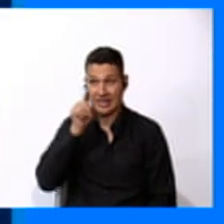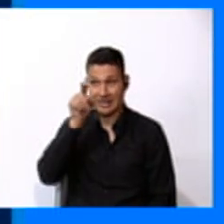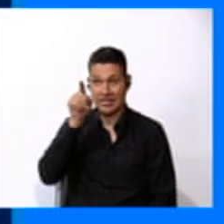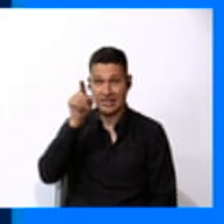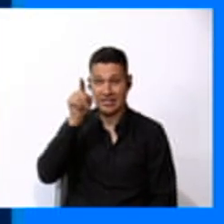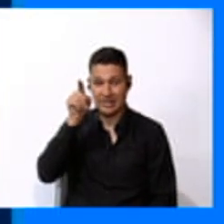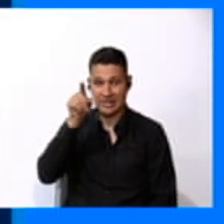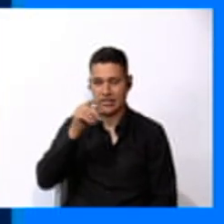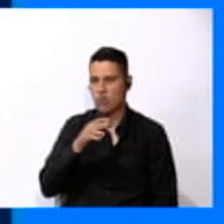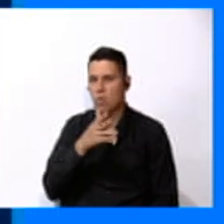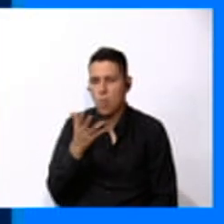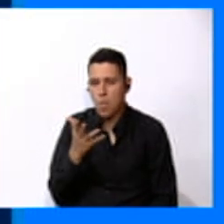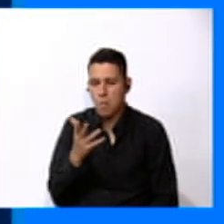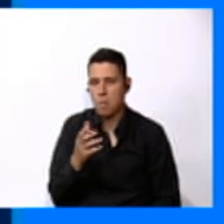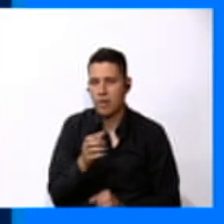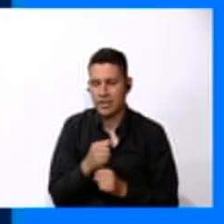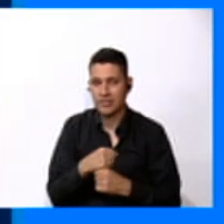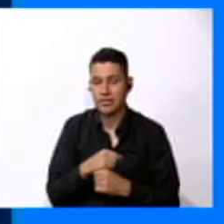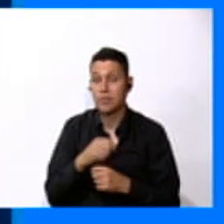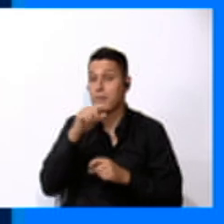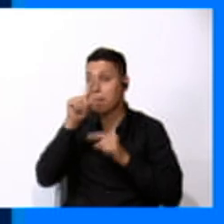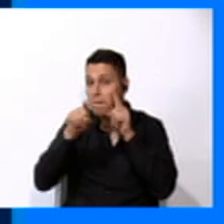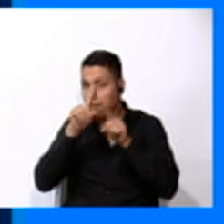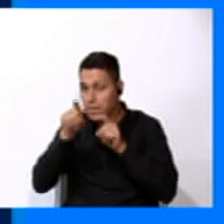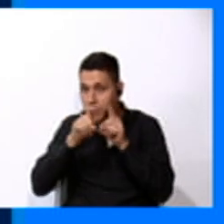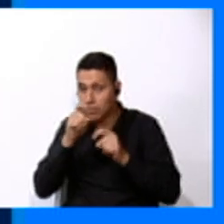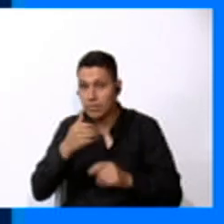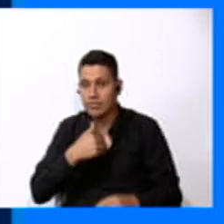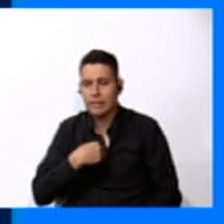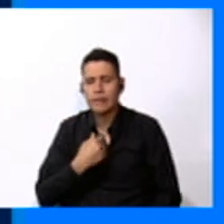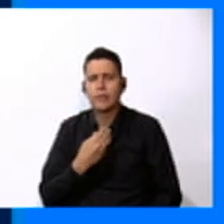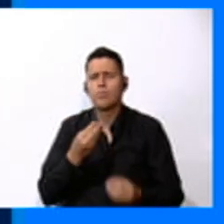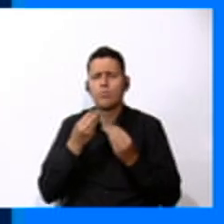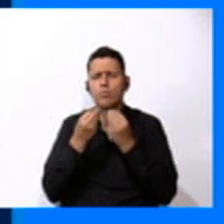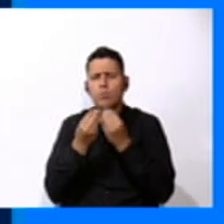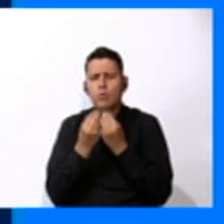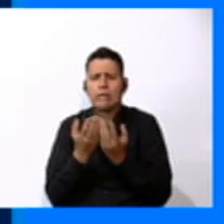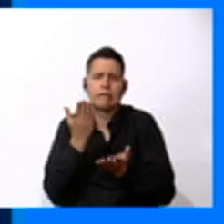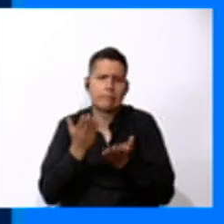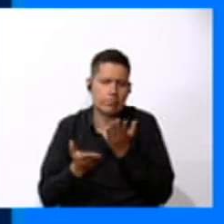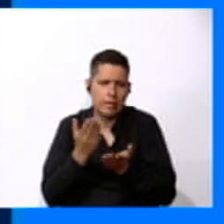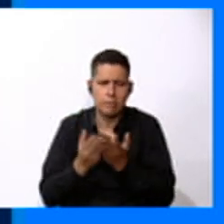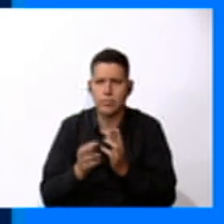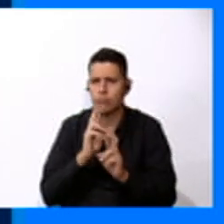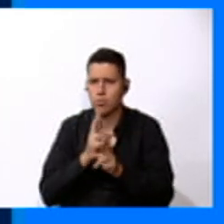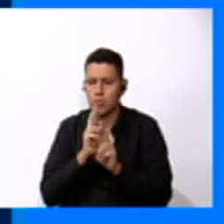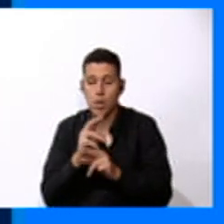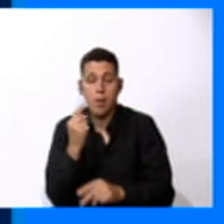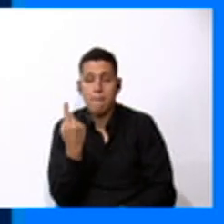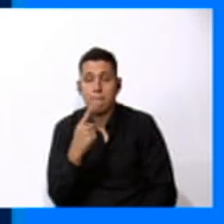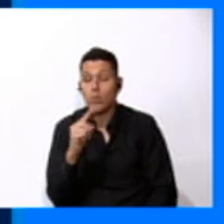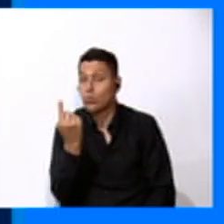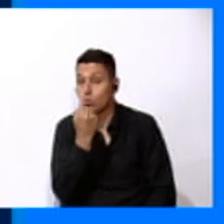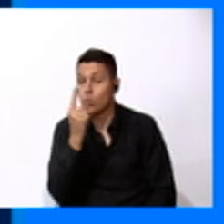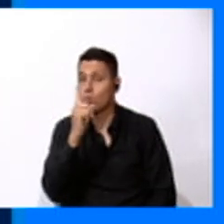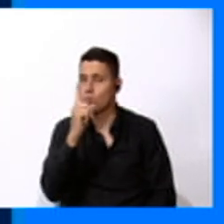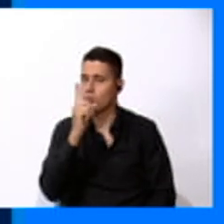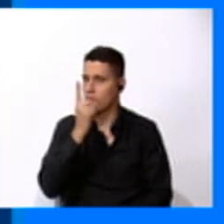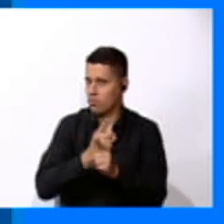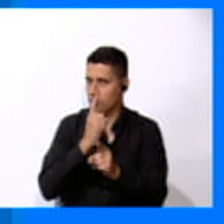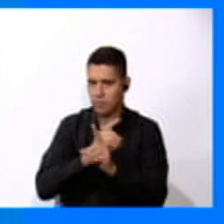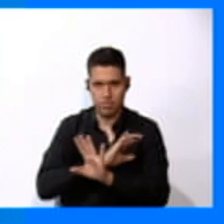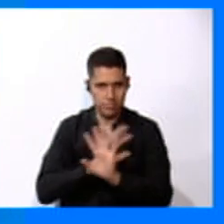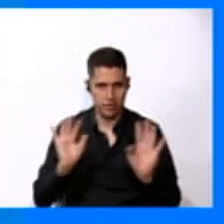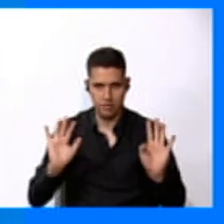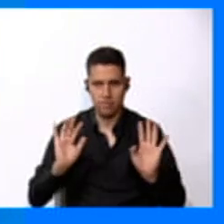quiz. Each question has many possible answers. But only one is correct. Solo una es